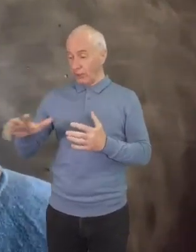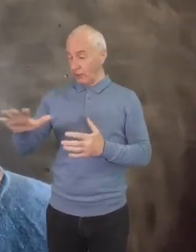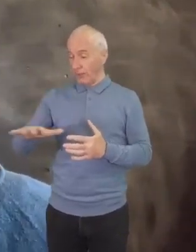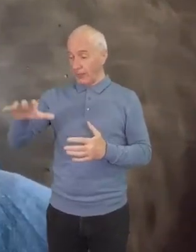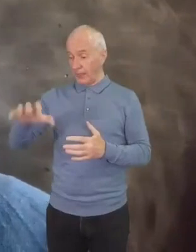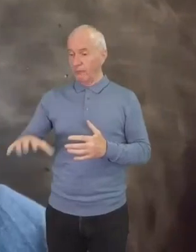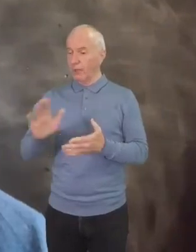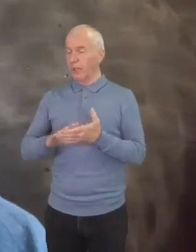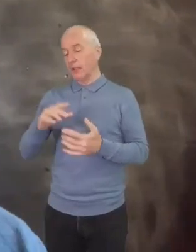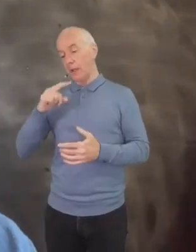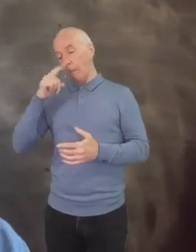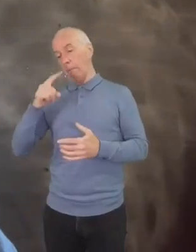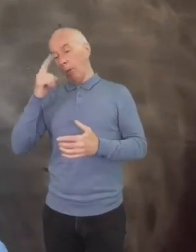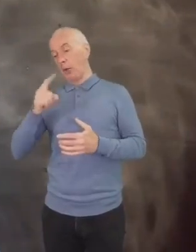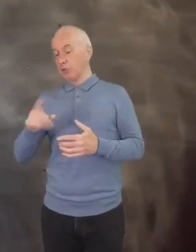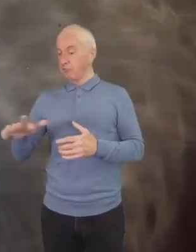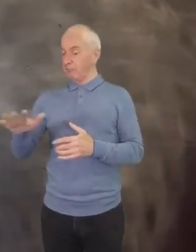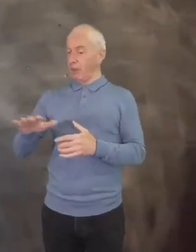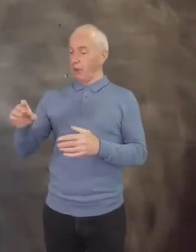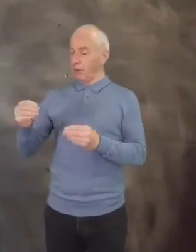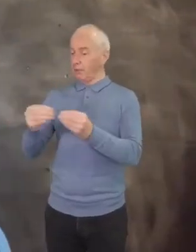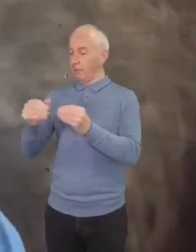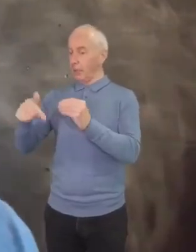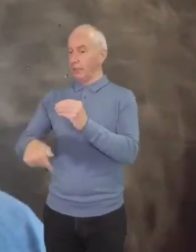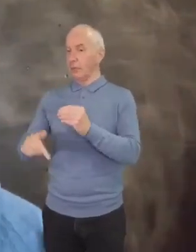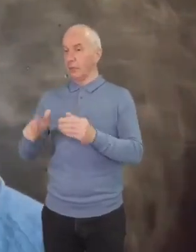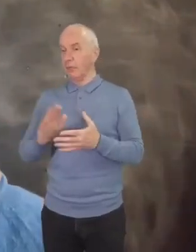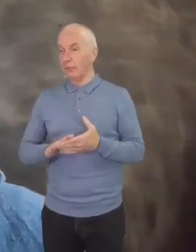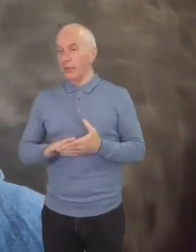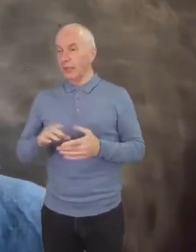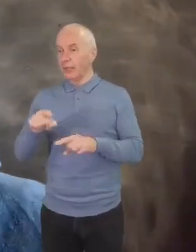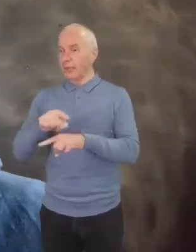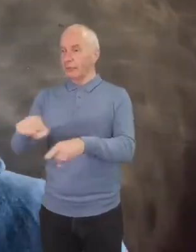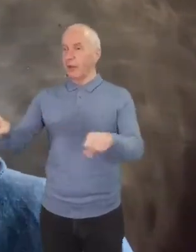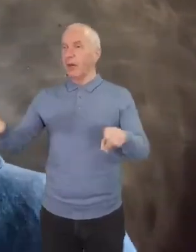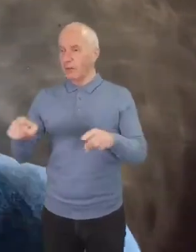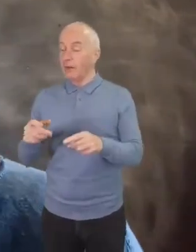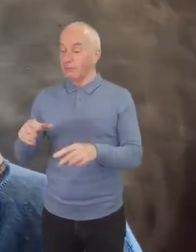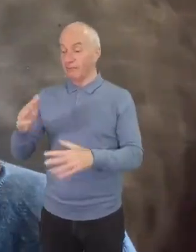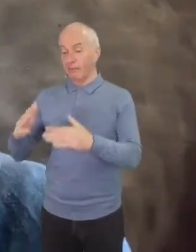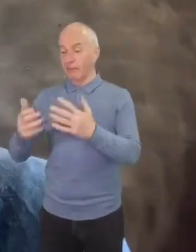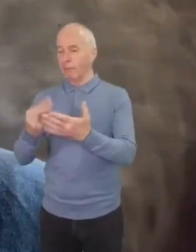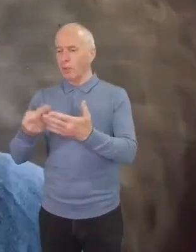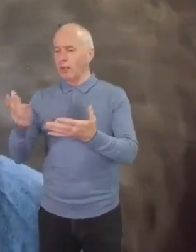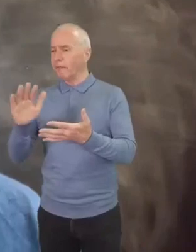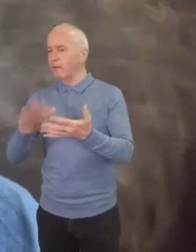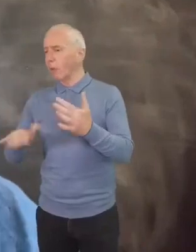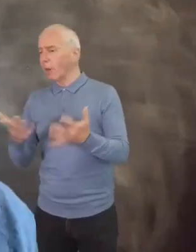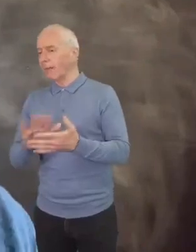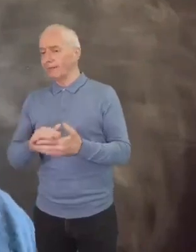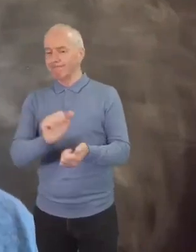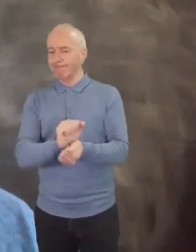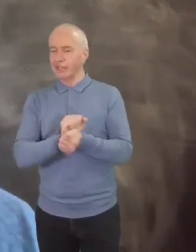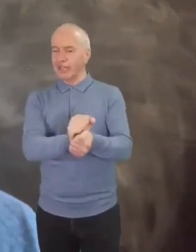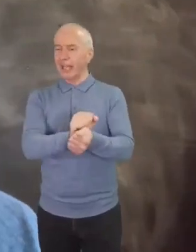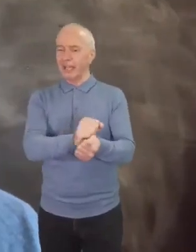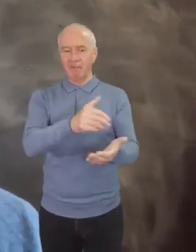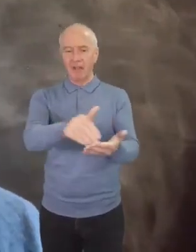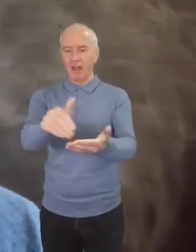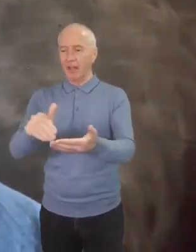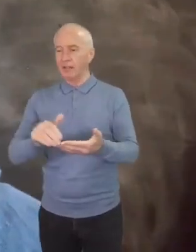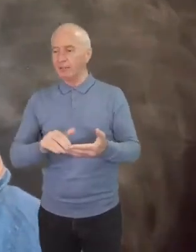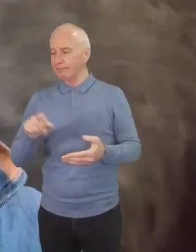posh part of Bristol, don't you know, and incidentally built on the profits of the slave trade, and I'd rarely ever get anyone looking at me funny.